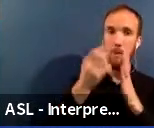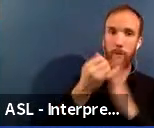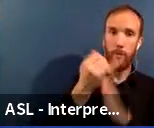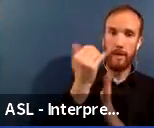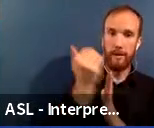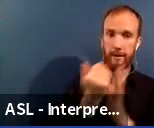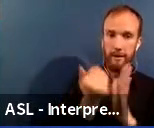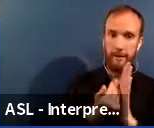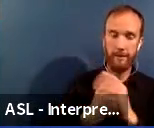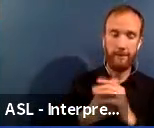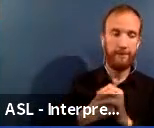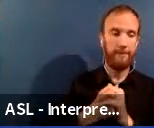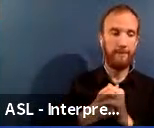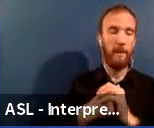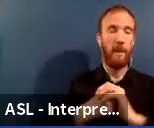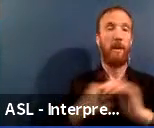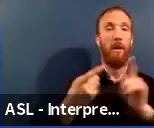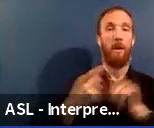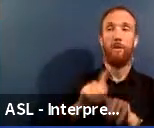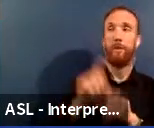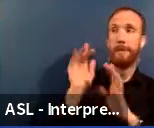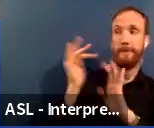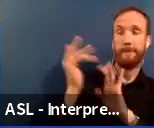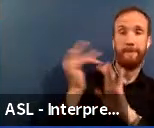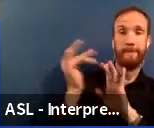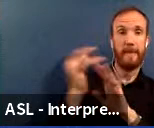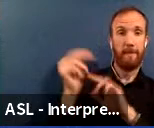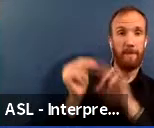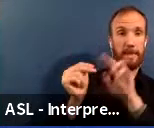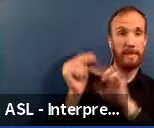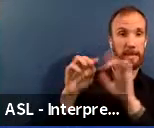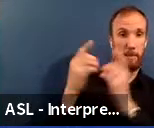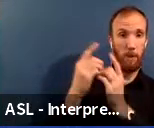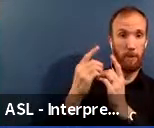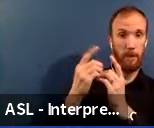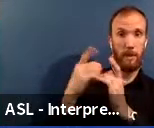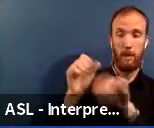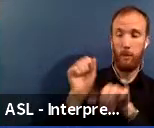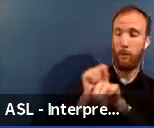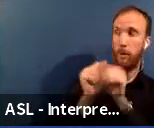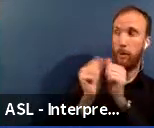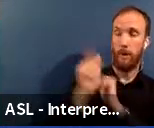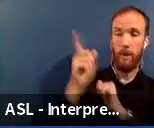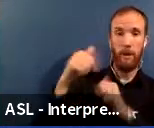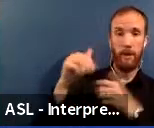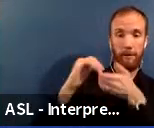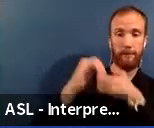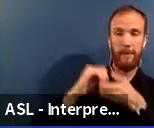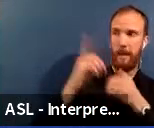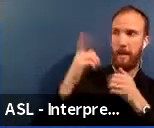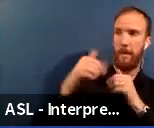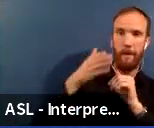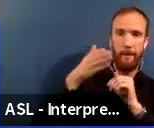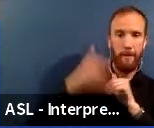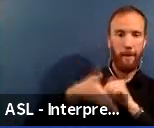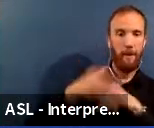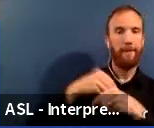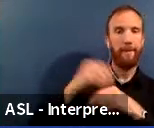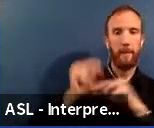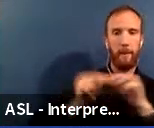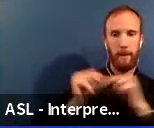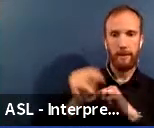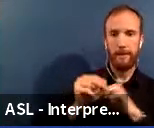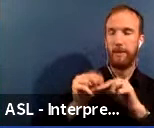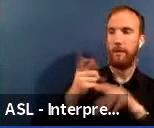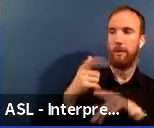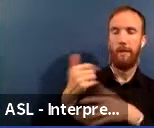out to the facilities department and we work with them and they are our boots on the ground. And we have other technical reports that we receive.